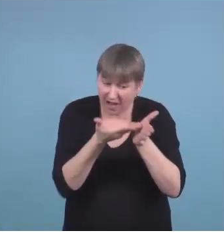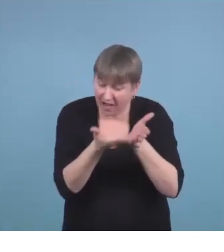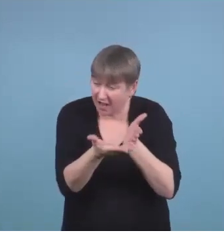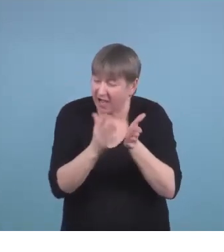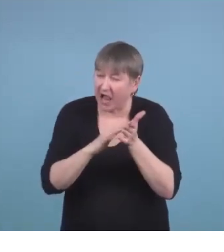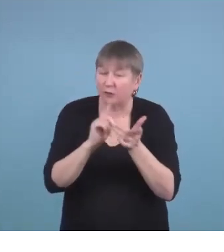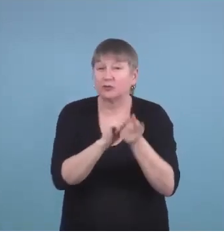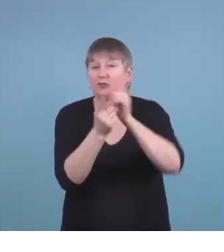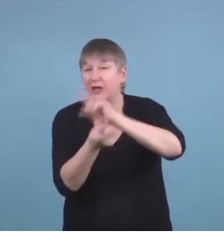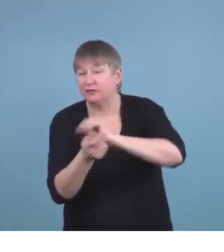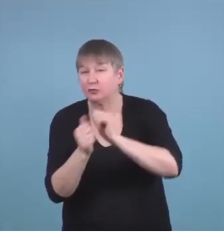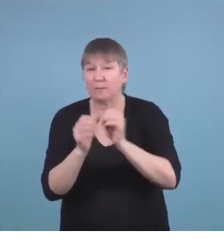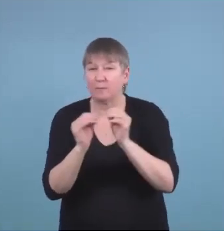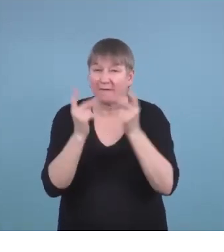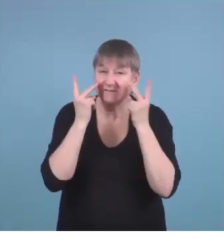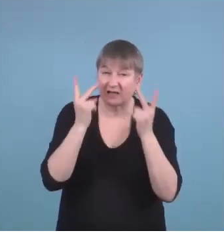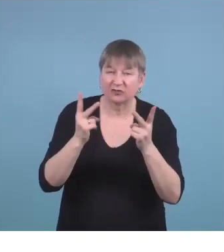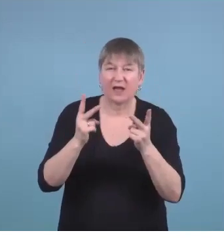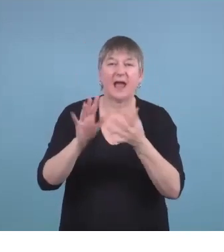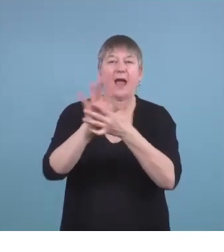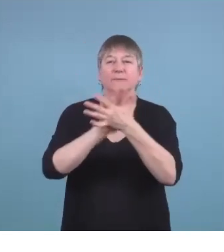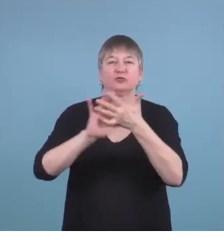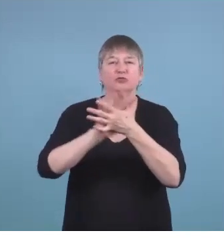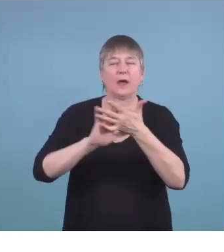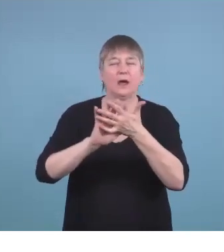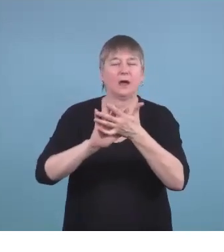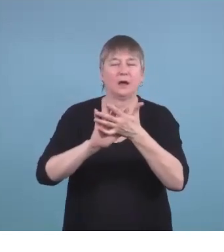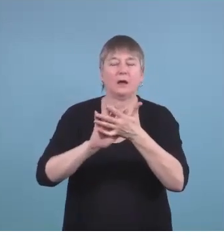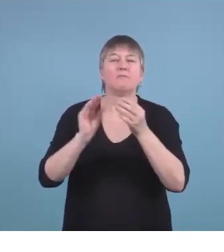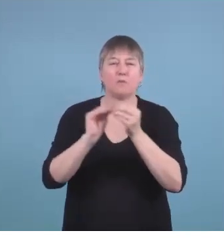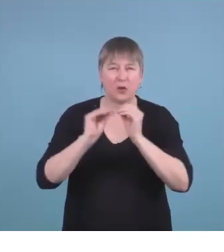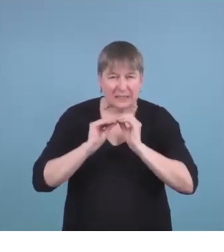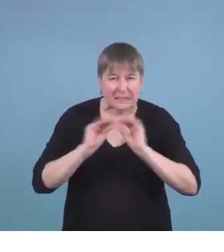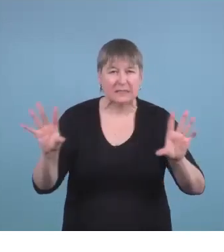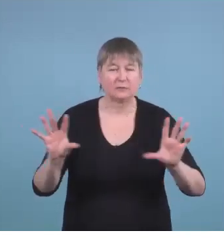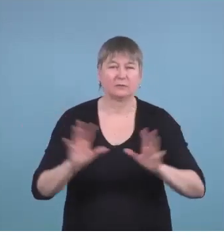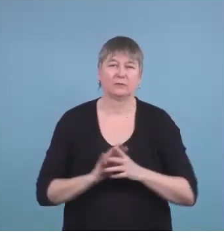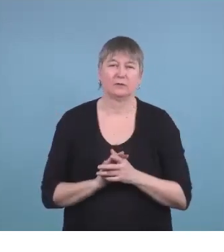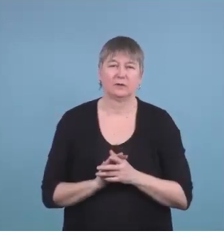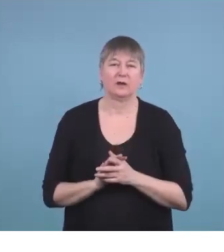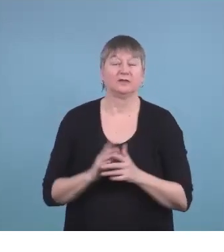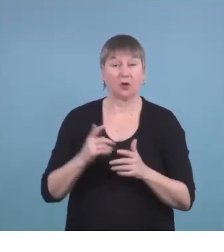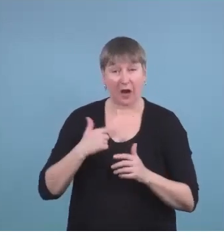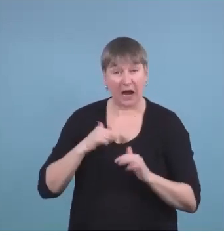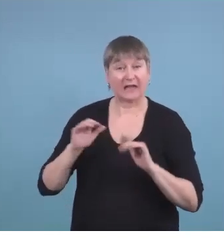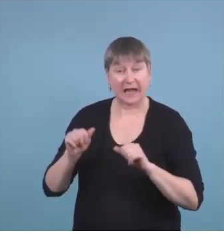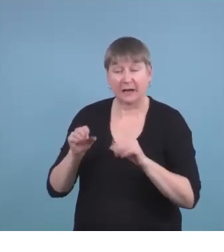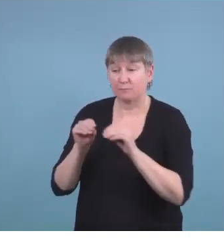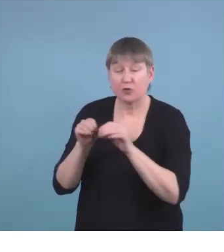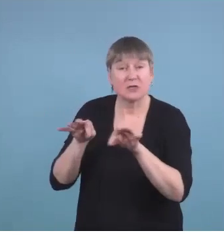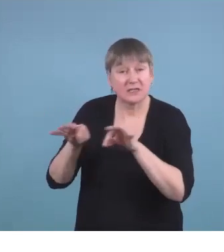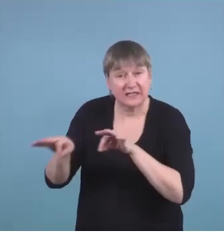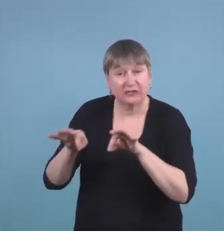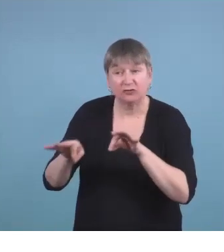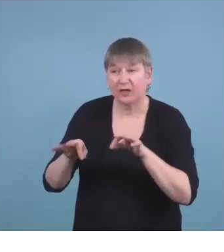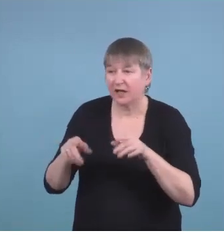how can we make it less abstract and I'm able to address the pieces that are